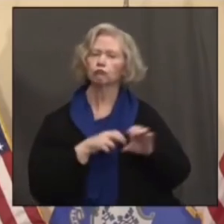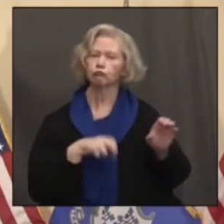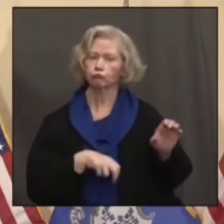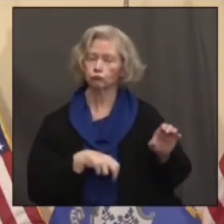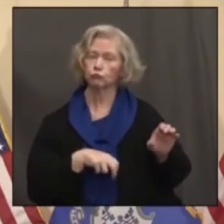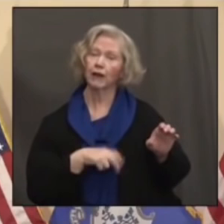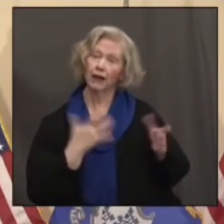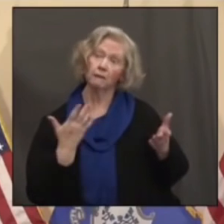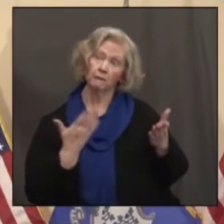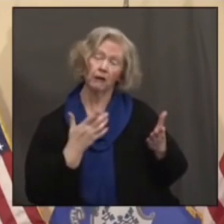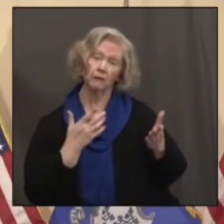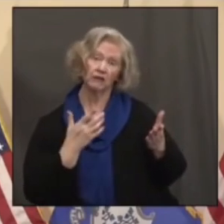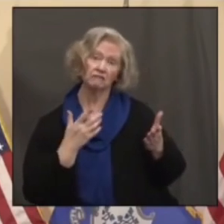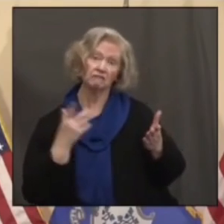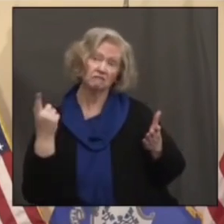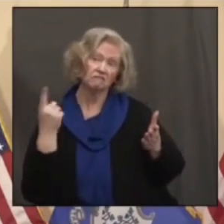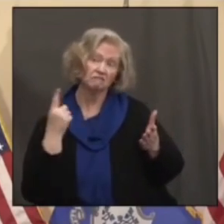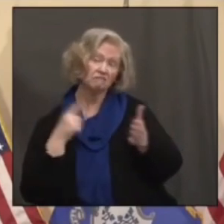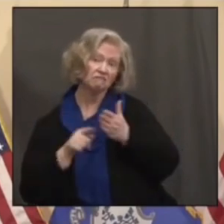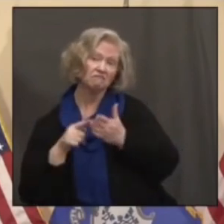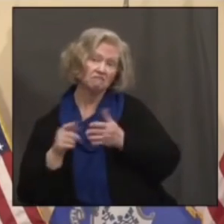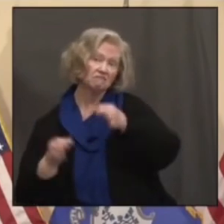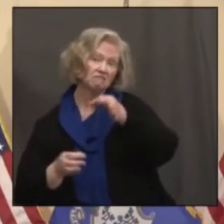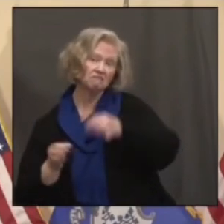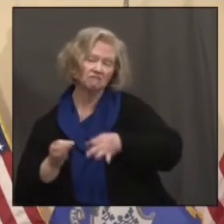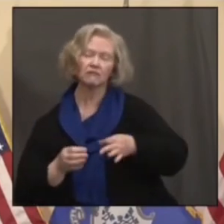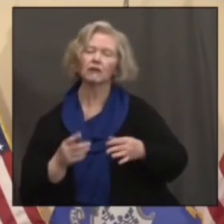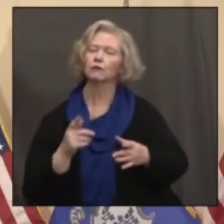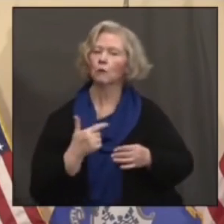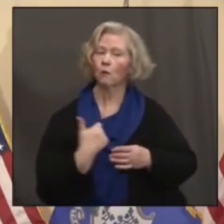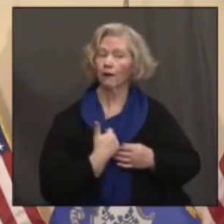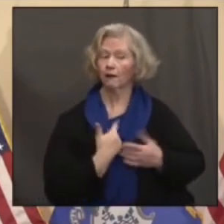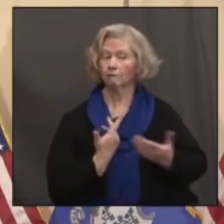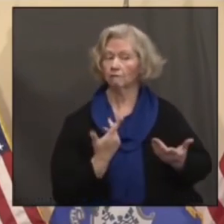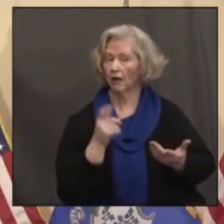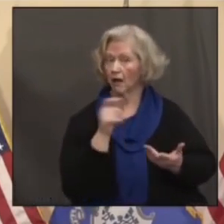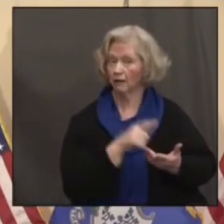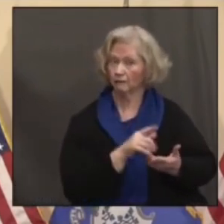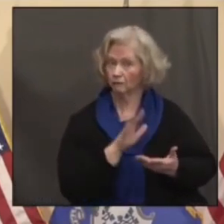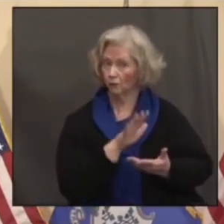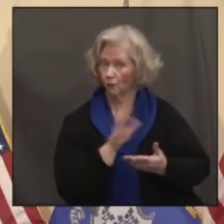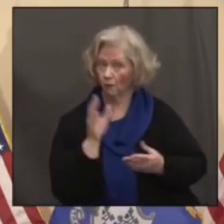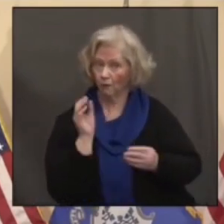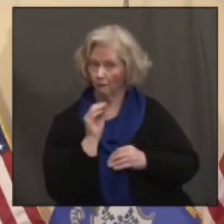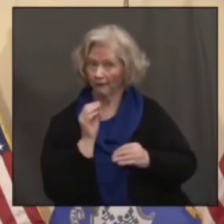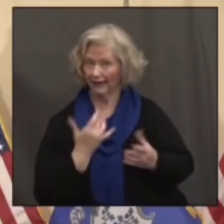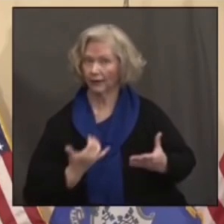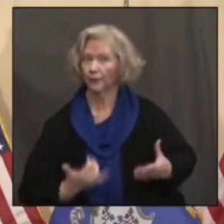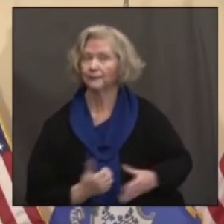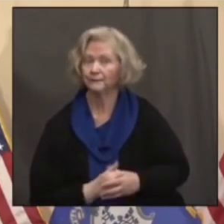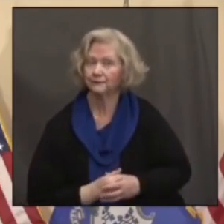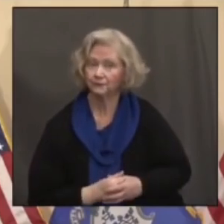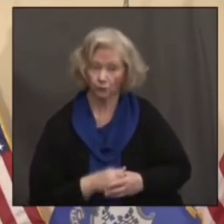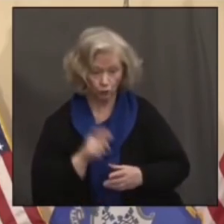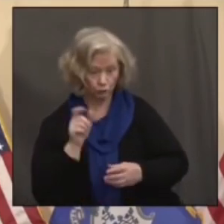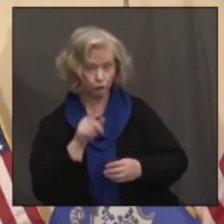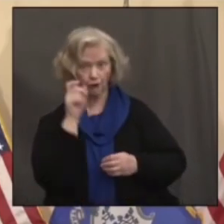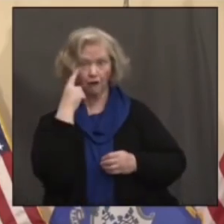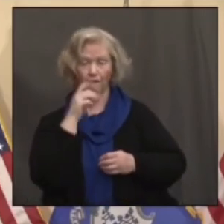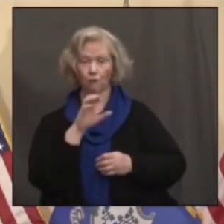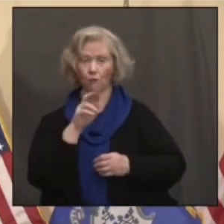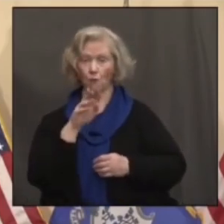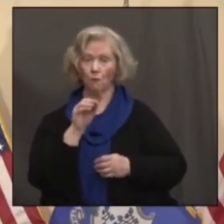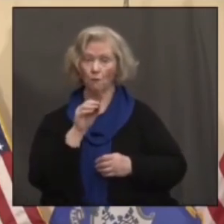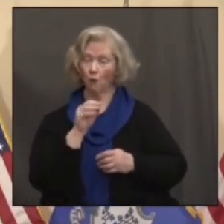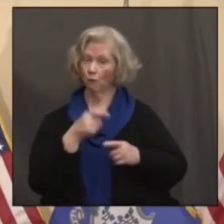even be prosecuted. So I'll just ask you again, given all that, what is your position today? Should Governor Cuomo resign?